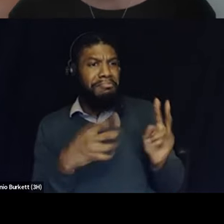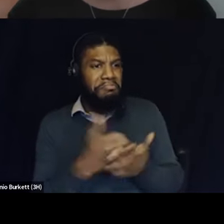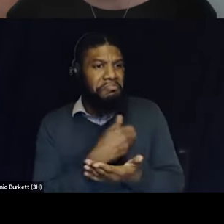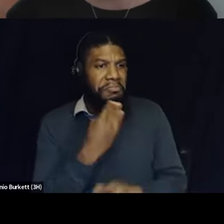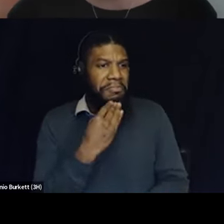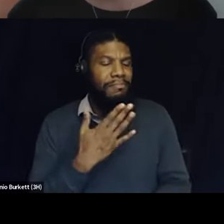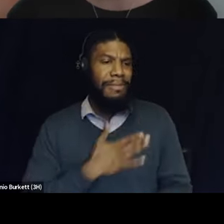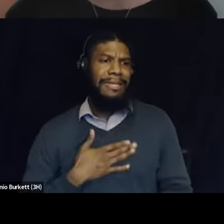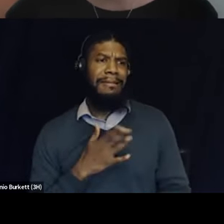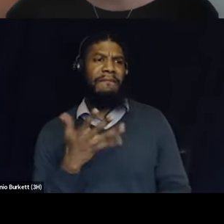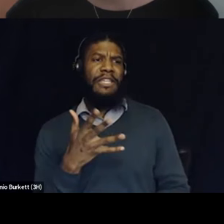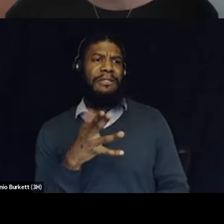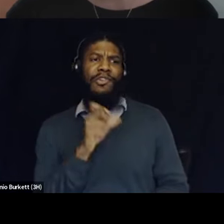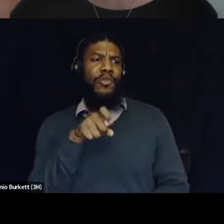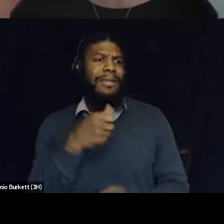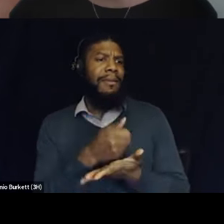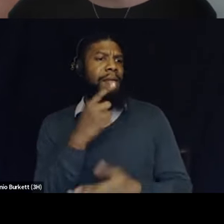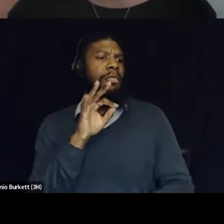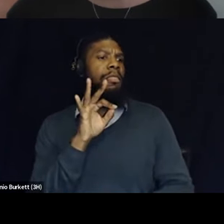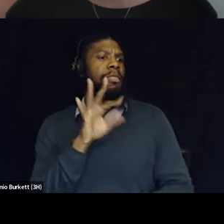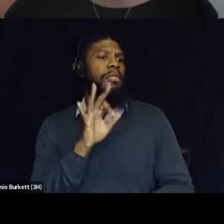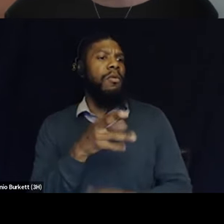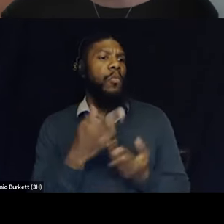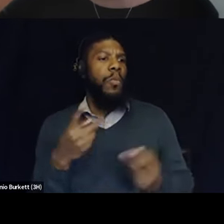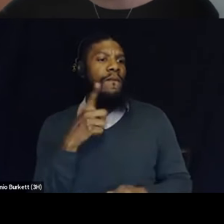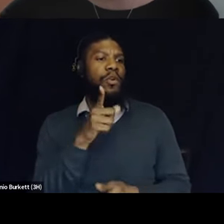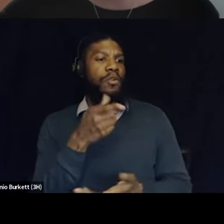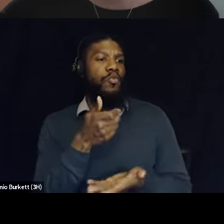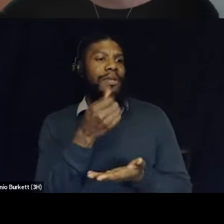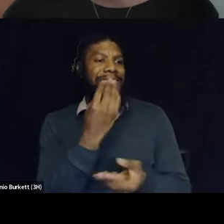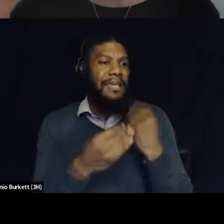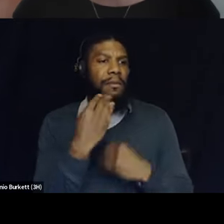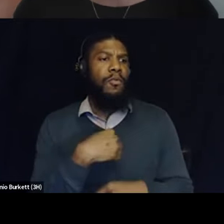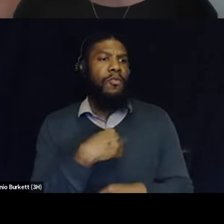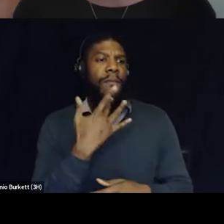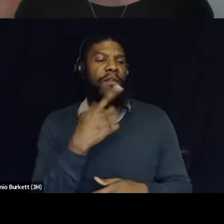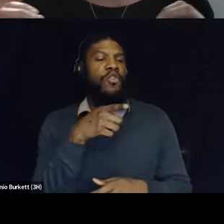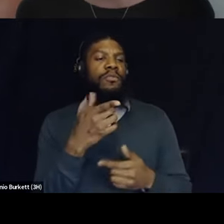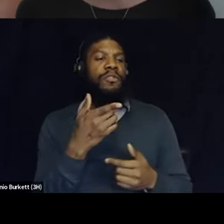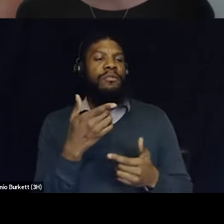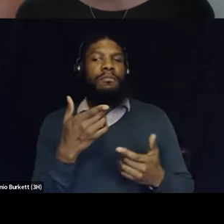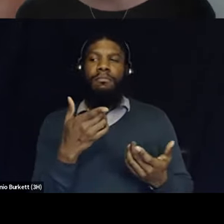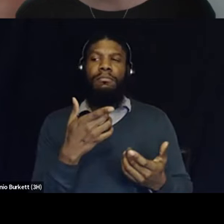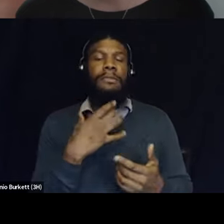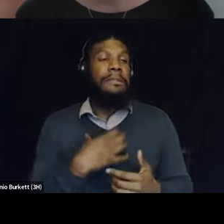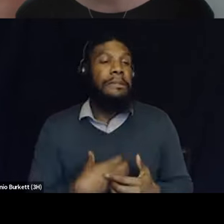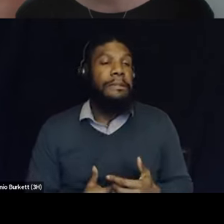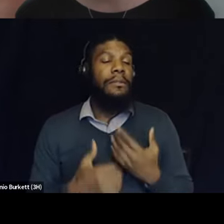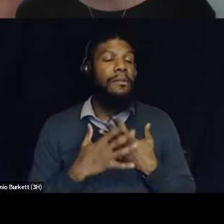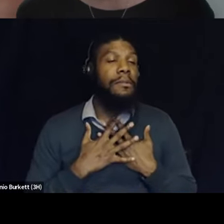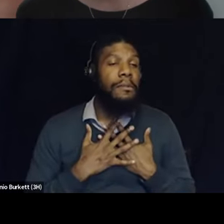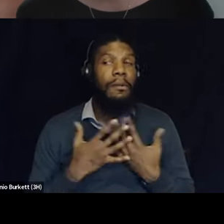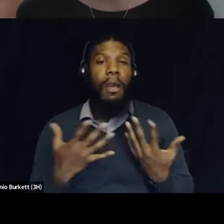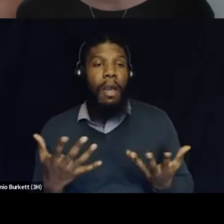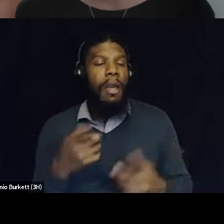to get help to eat like we would rather let you starve because of the narratives because of the